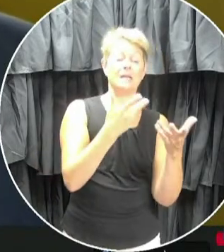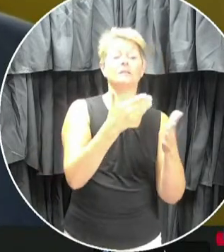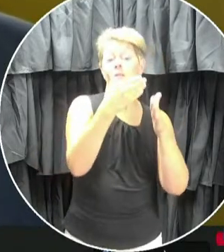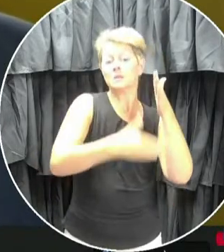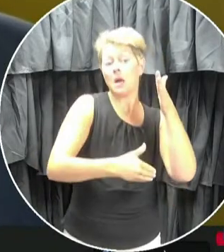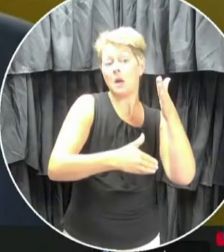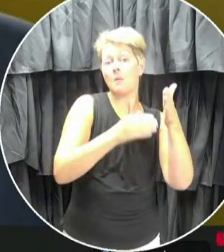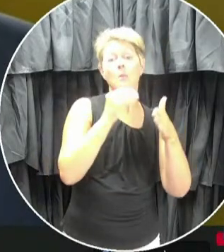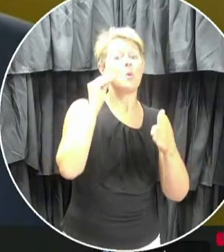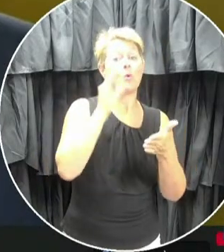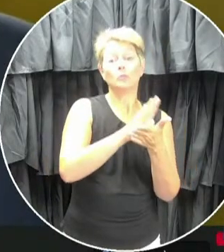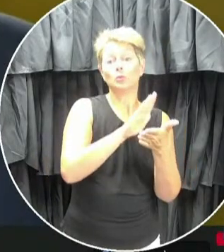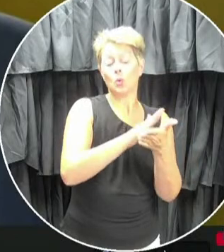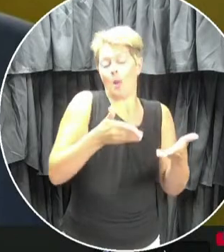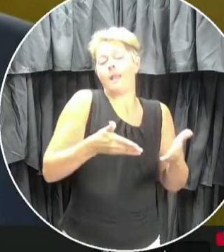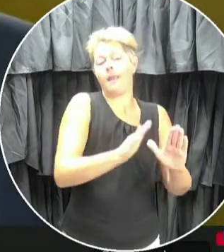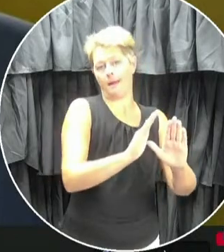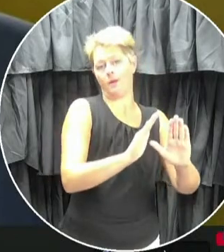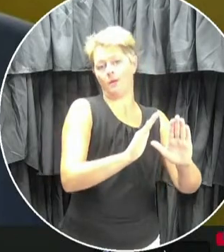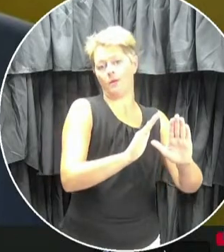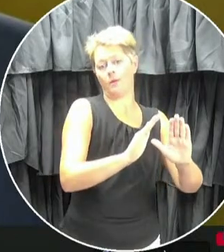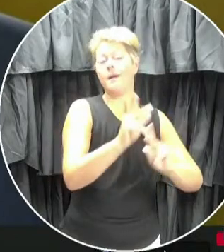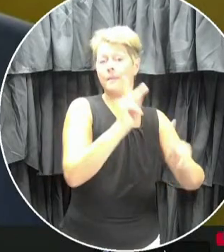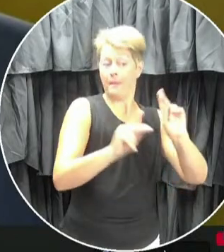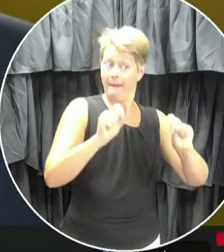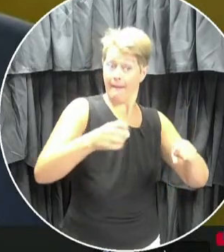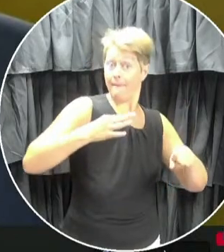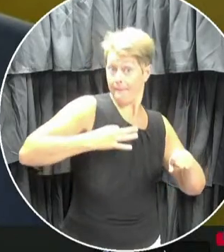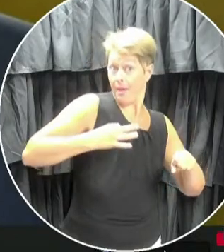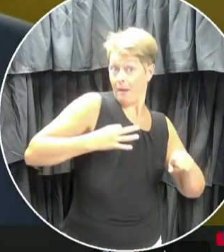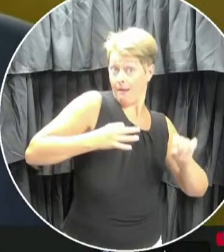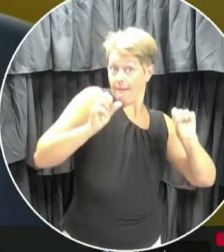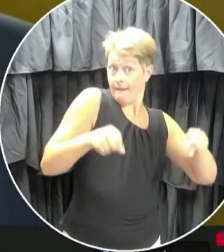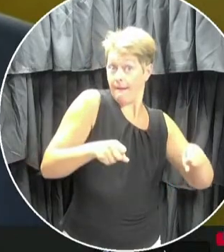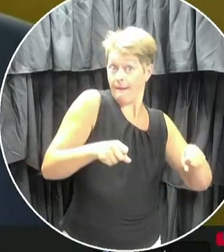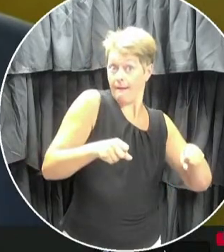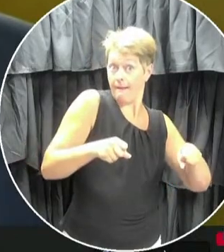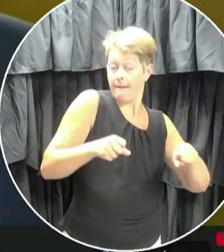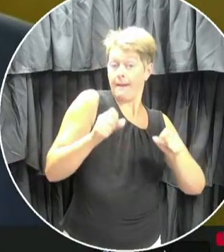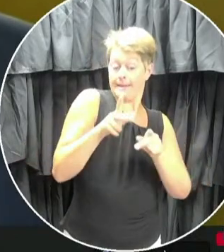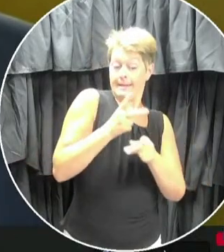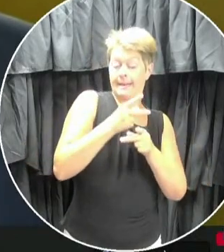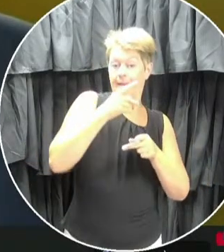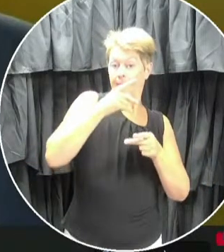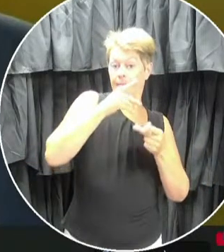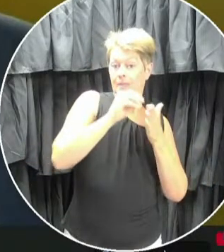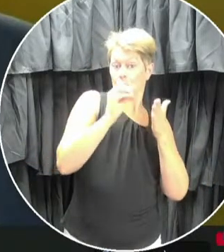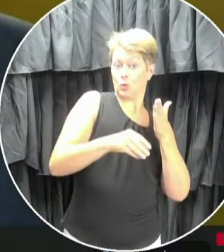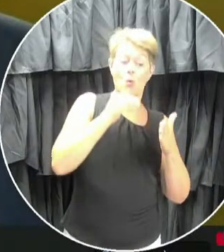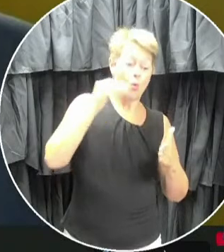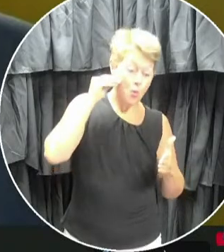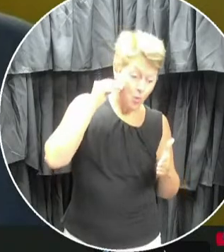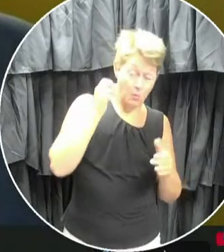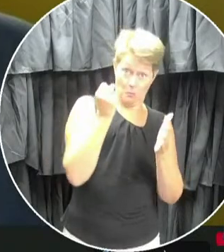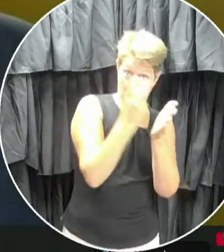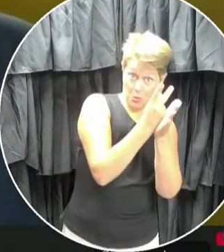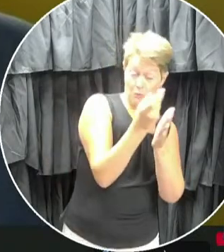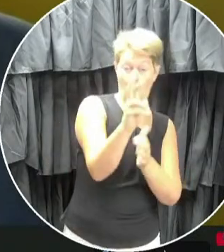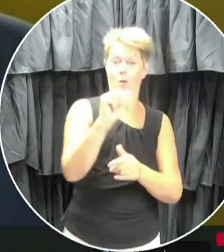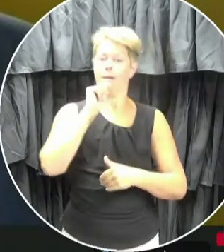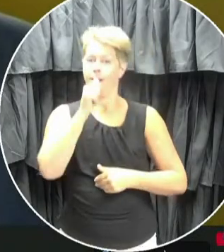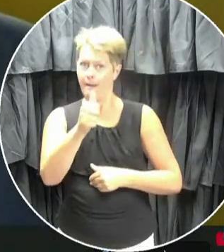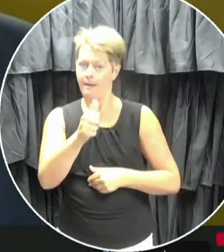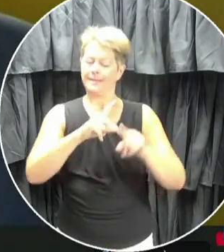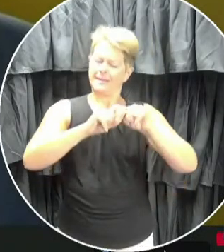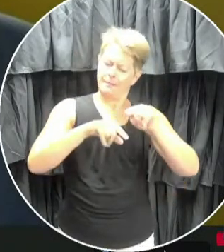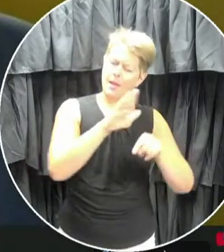under certain circumstances. People can apply to homeschool and can either be approved or not approved based on their